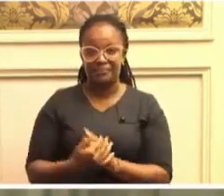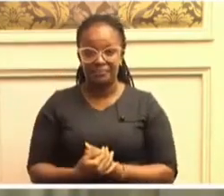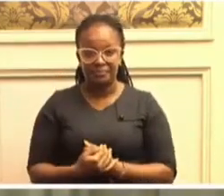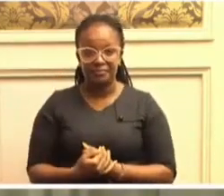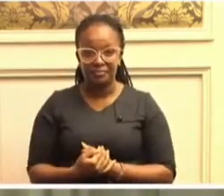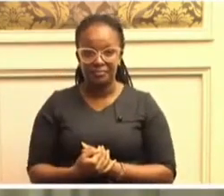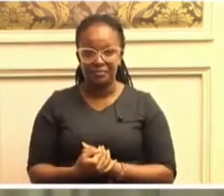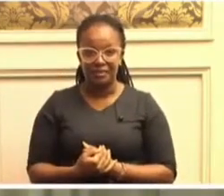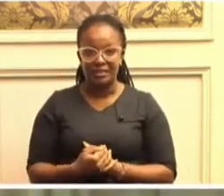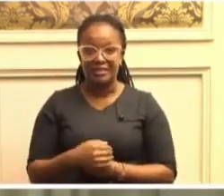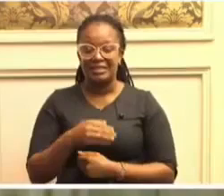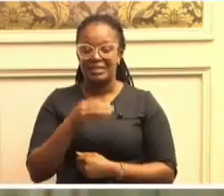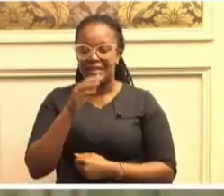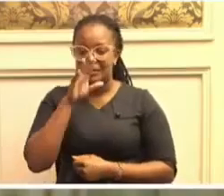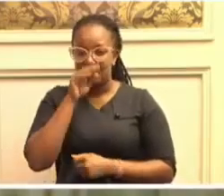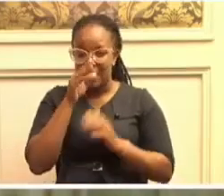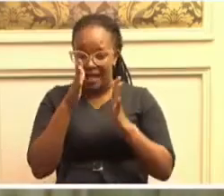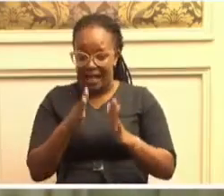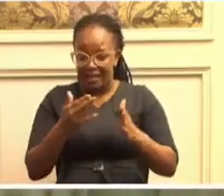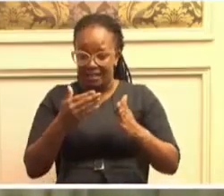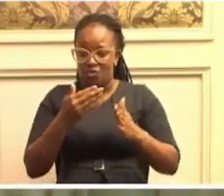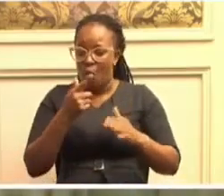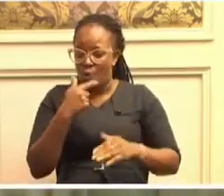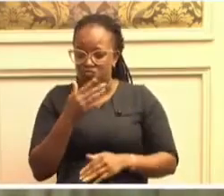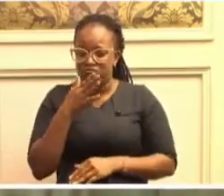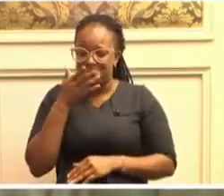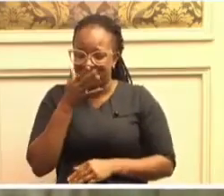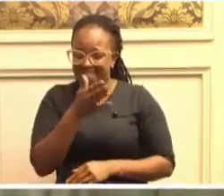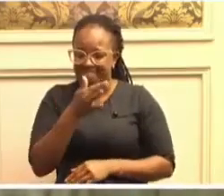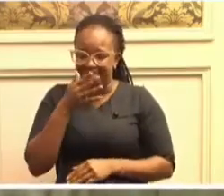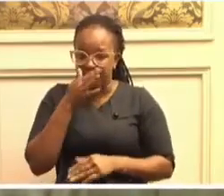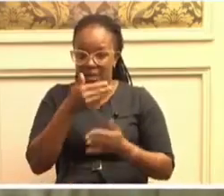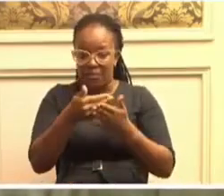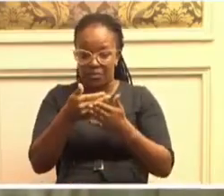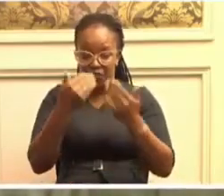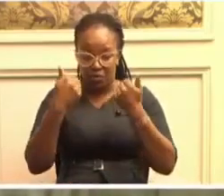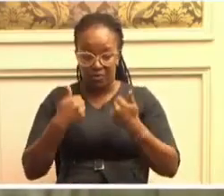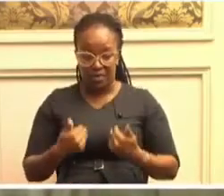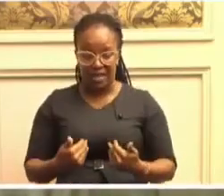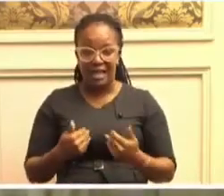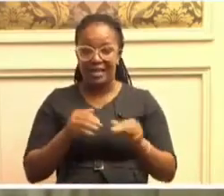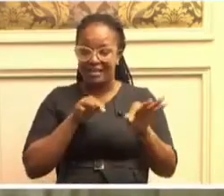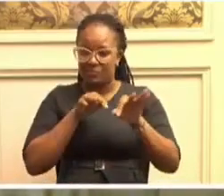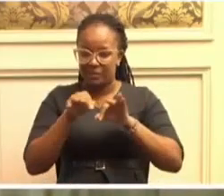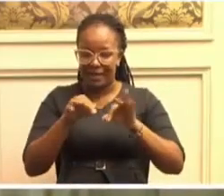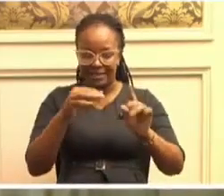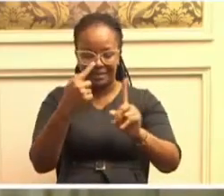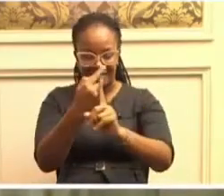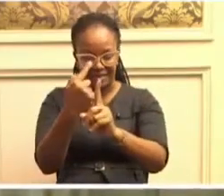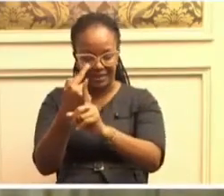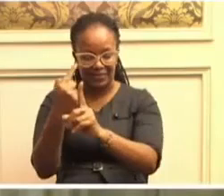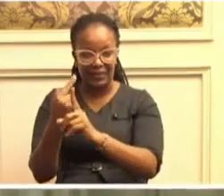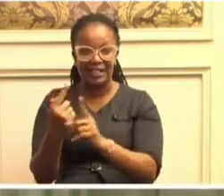The speakers before me have manifested a lot of tranquility and peace.